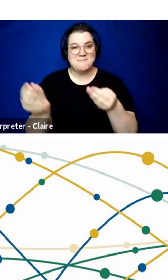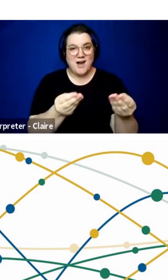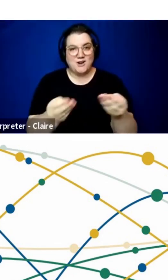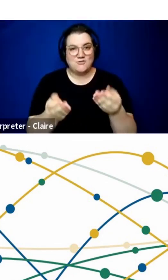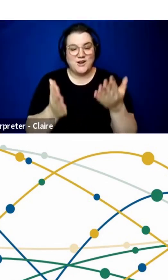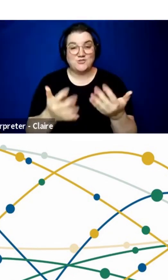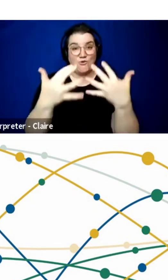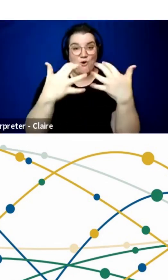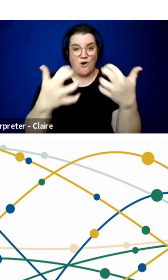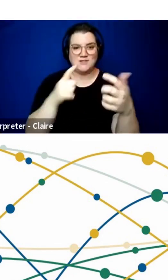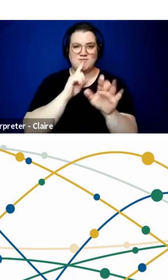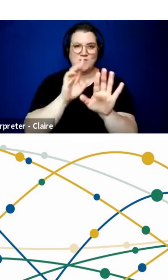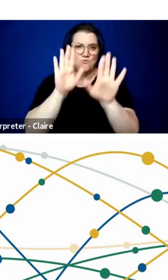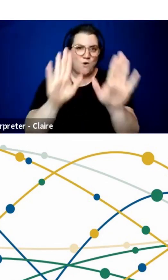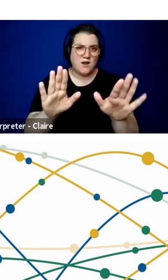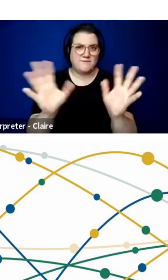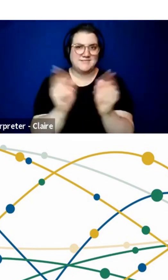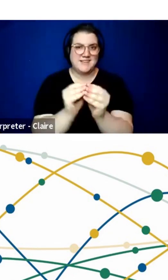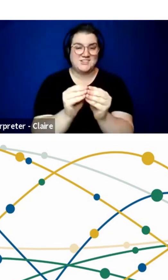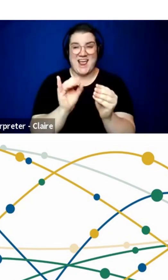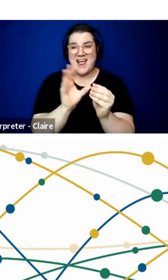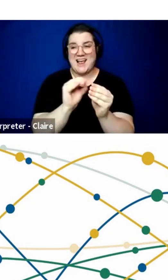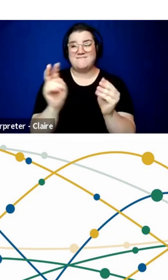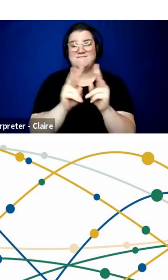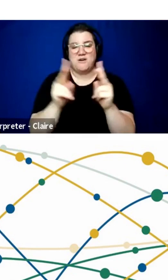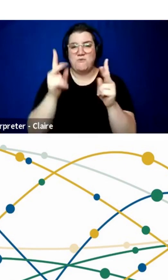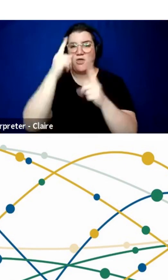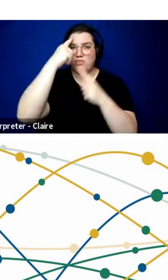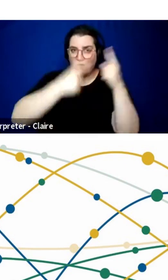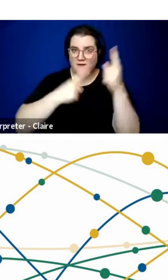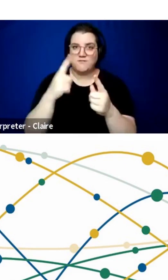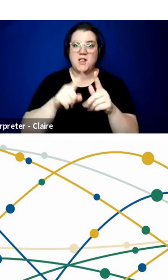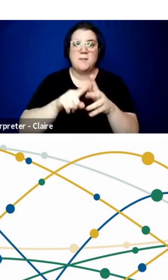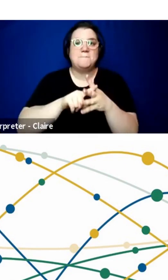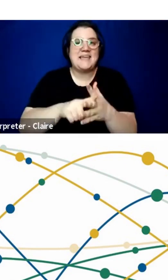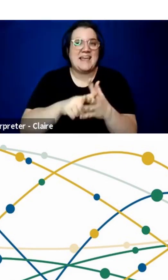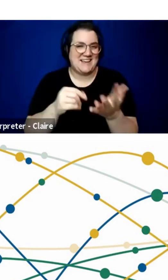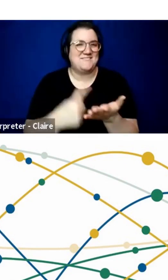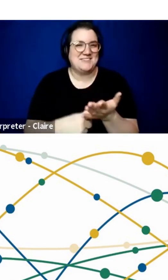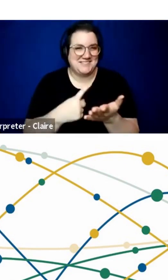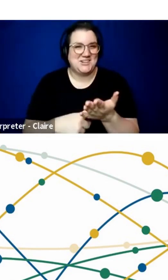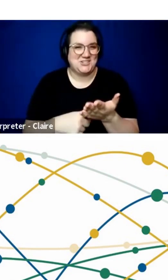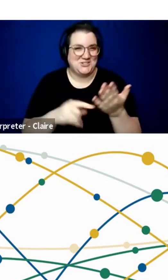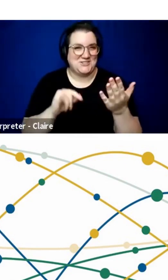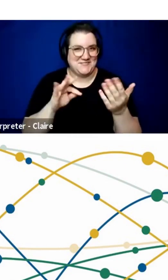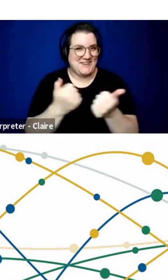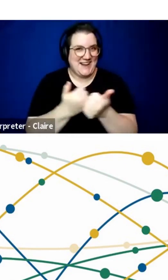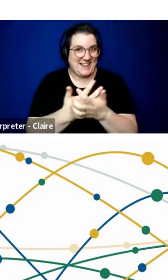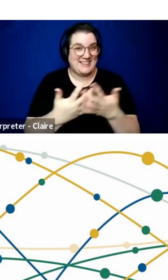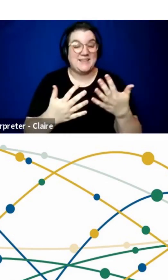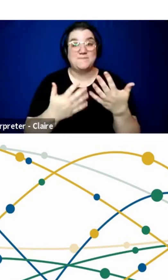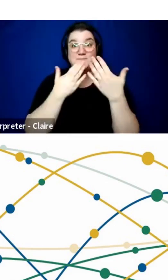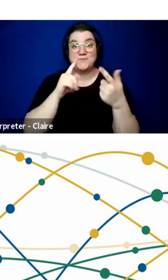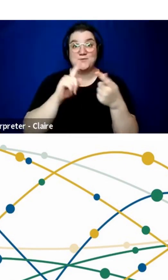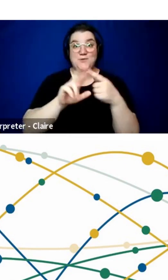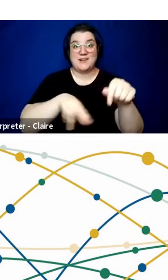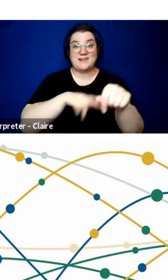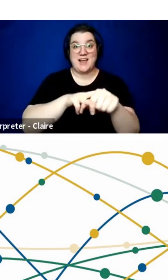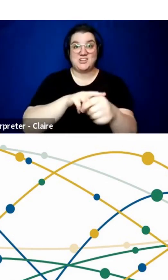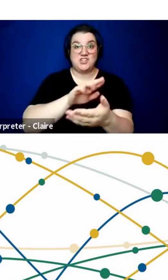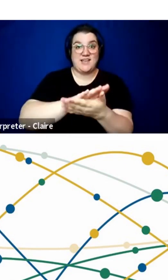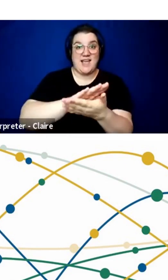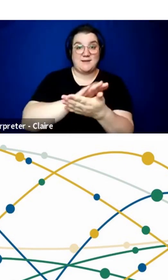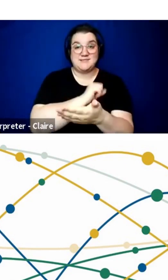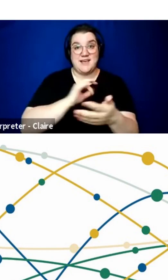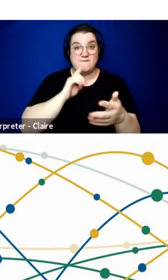and for really thoughtful discussion. I think the beginning of a discussion, if anything. Thanks also to the National Academy staff for organizing